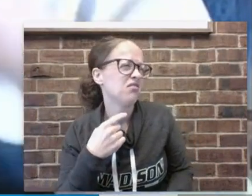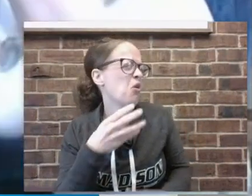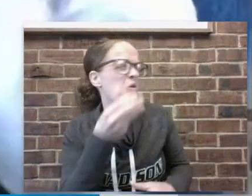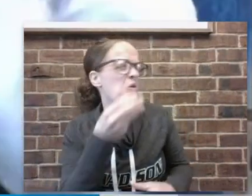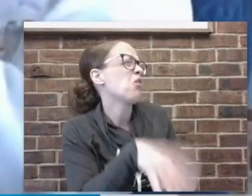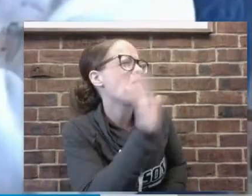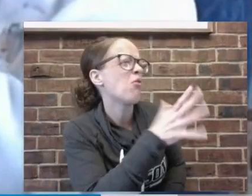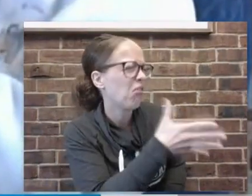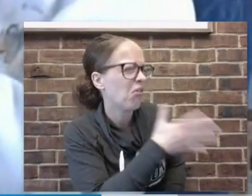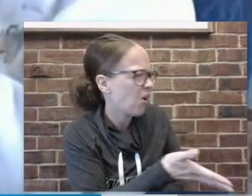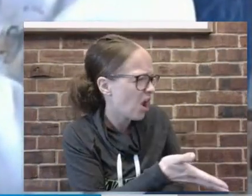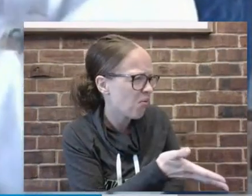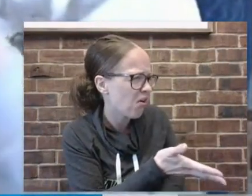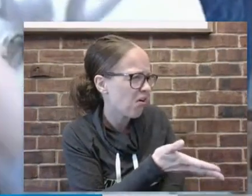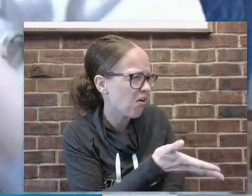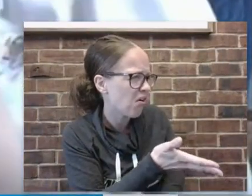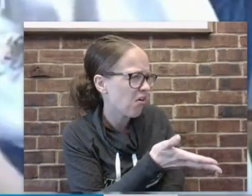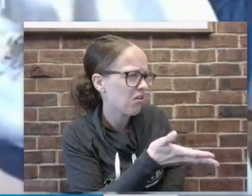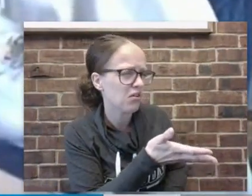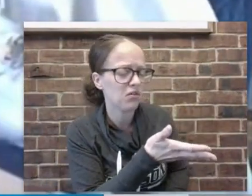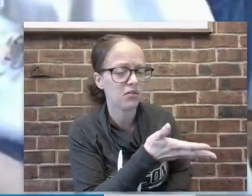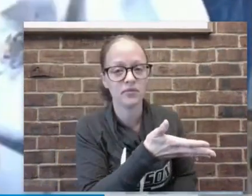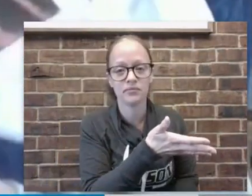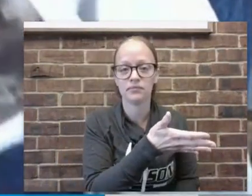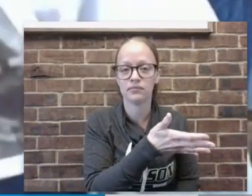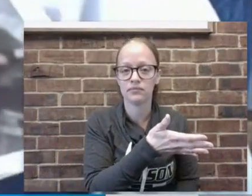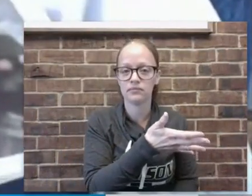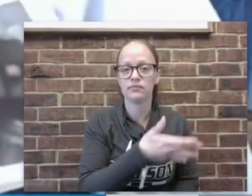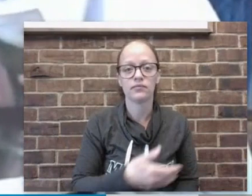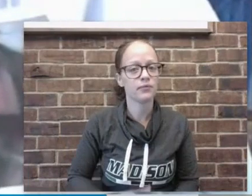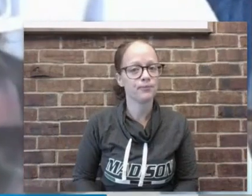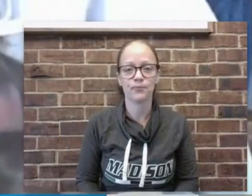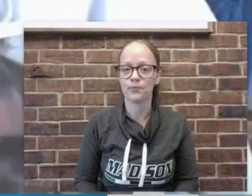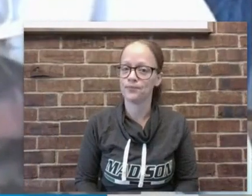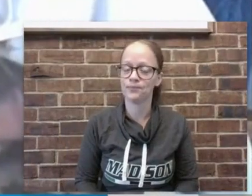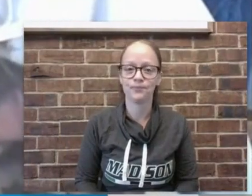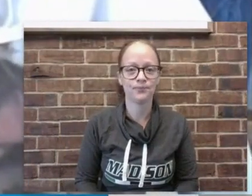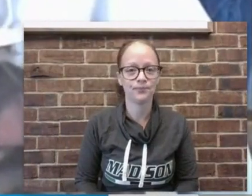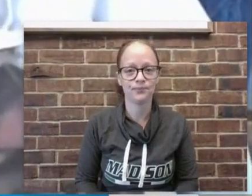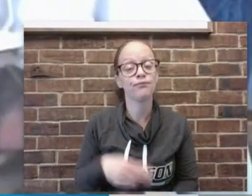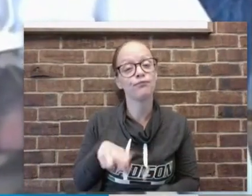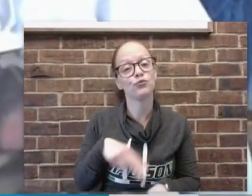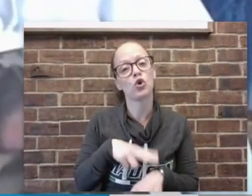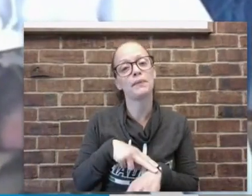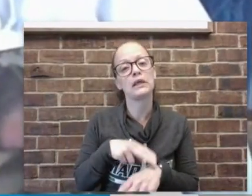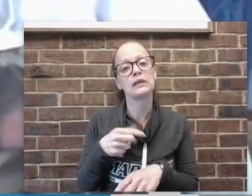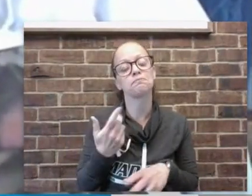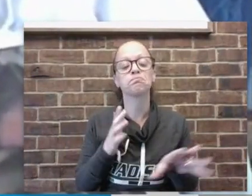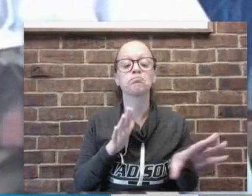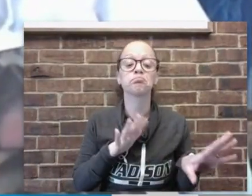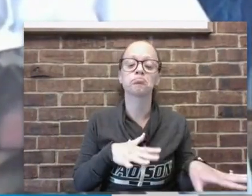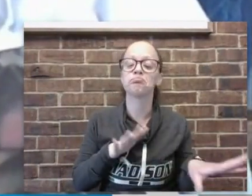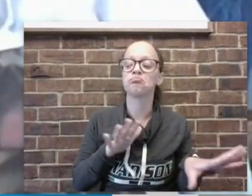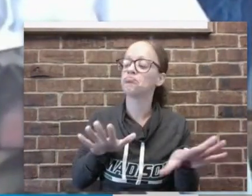now I'm usually a pretty calm fellow but when